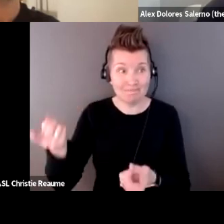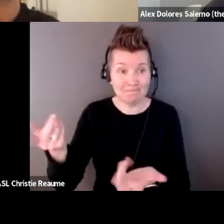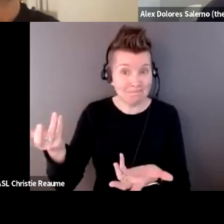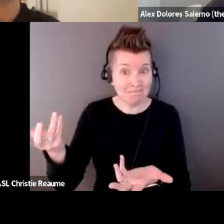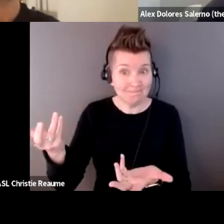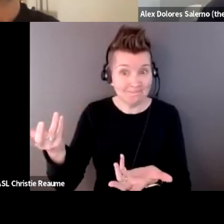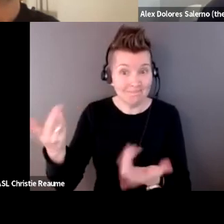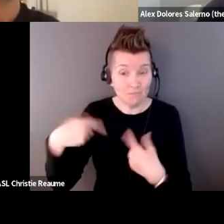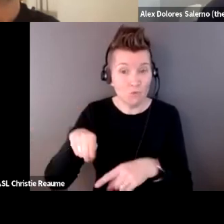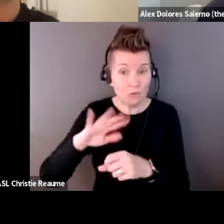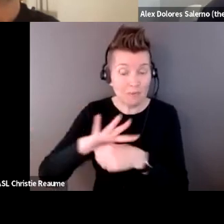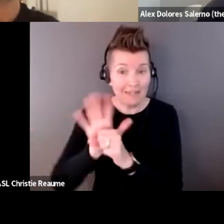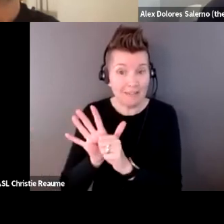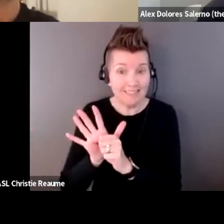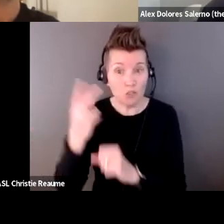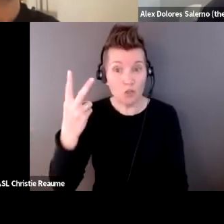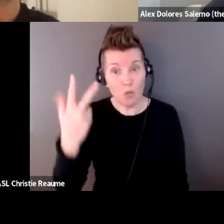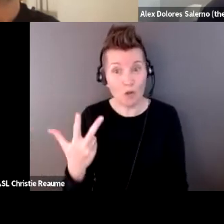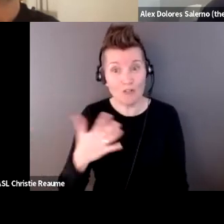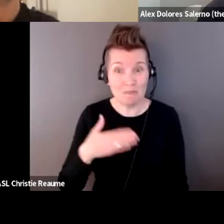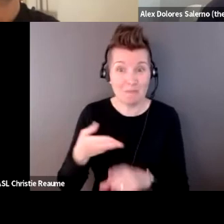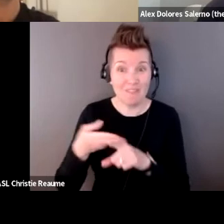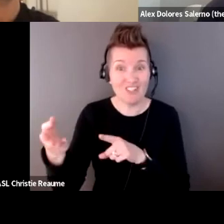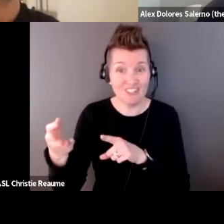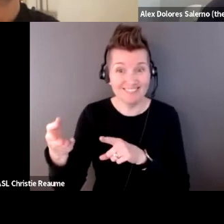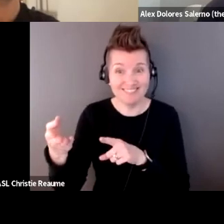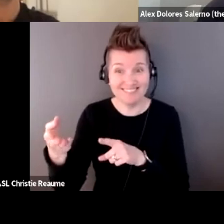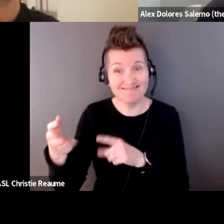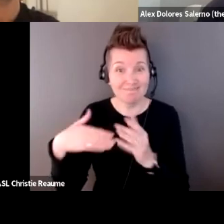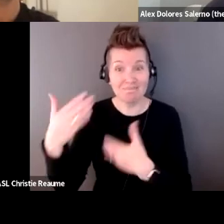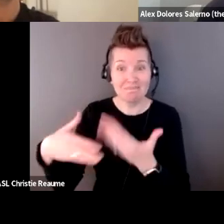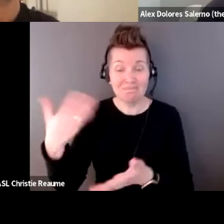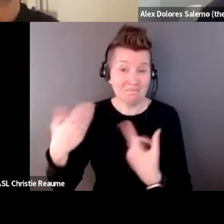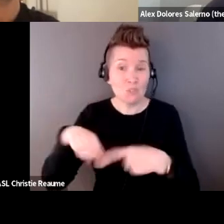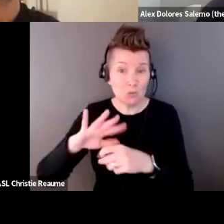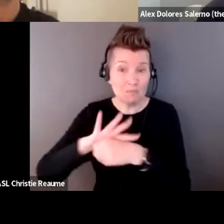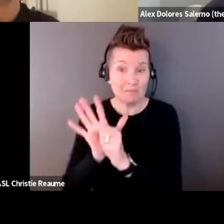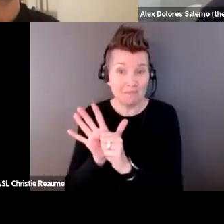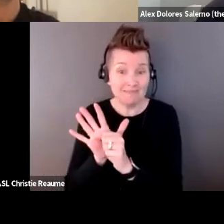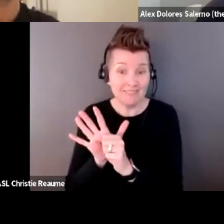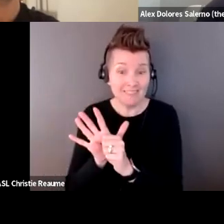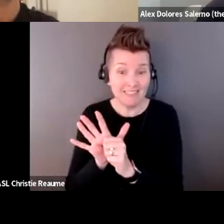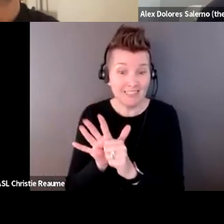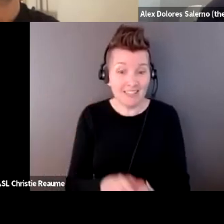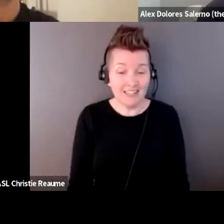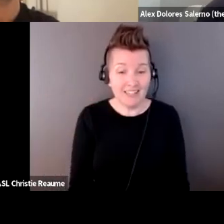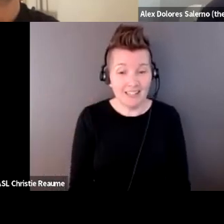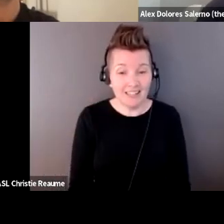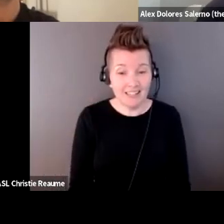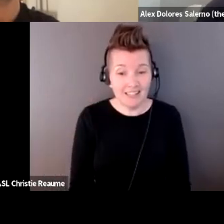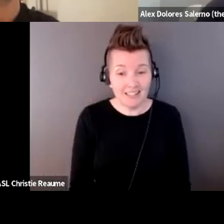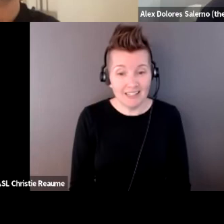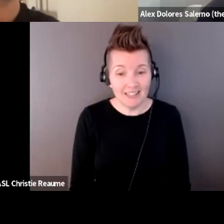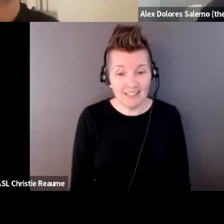of it so far and that's feels pretty significant to me. So most of I haven't had to rely so much on